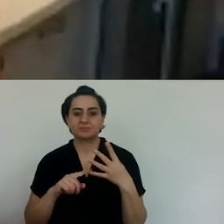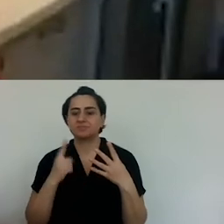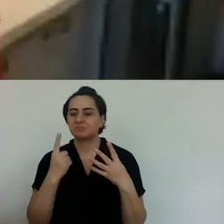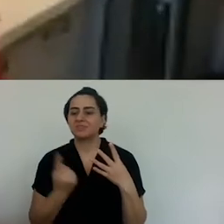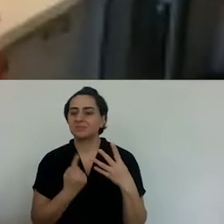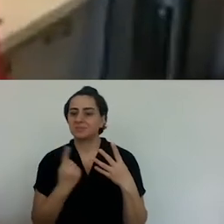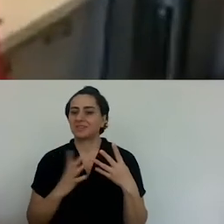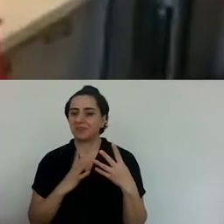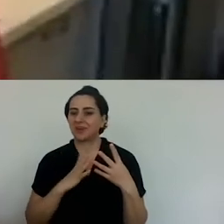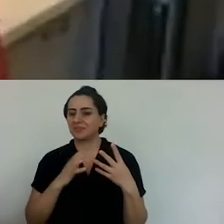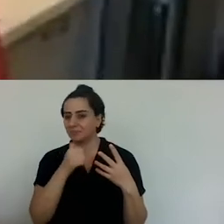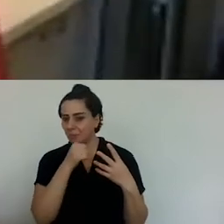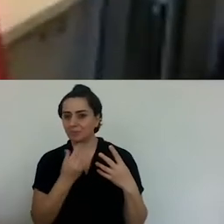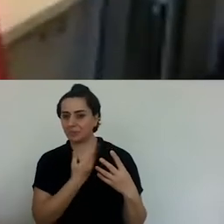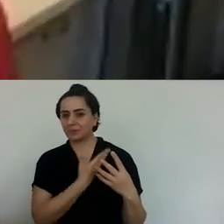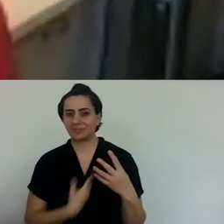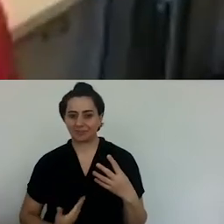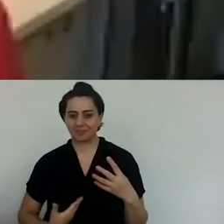Basil.